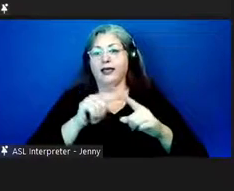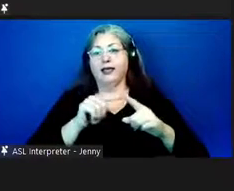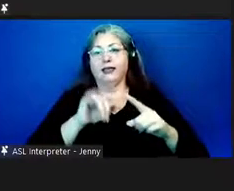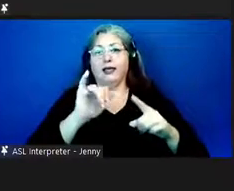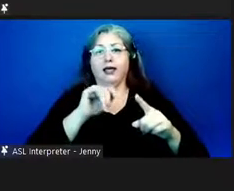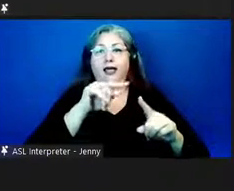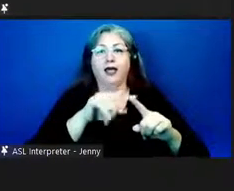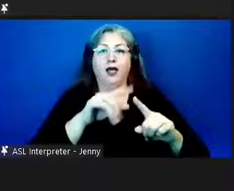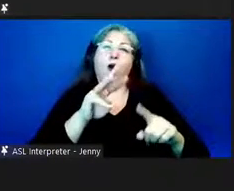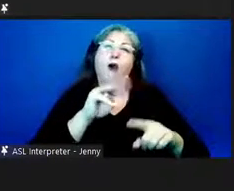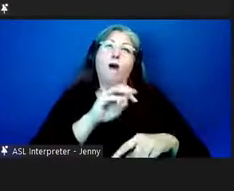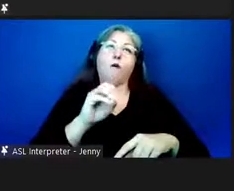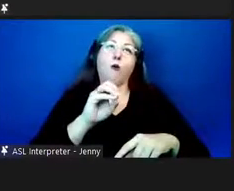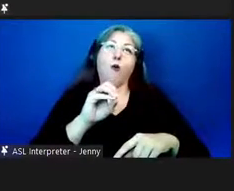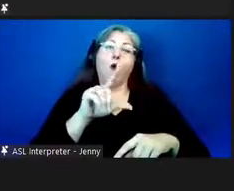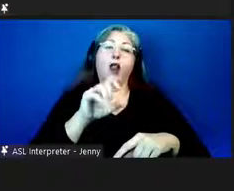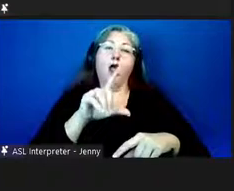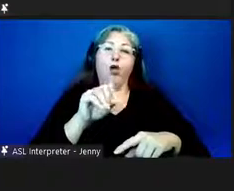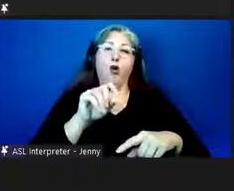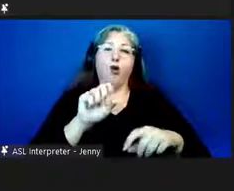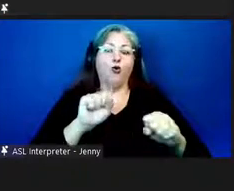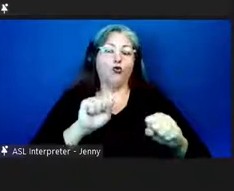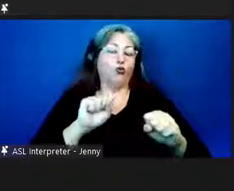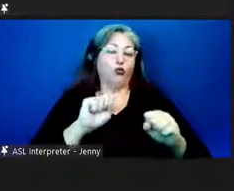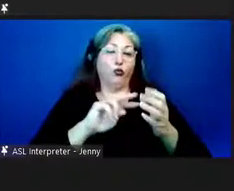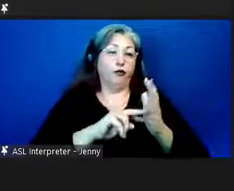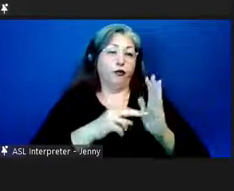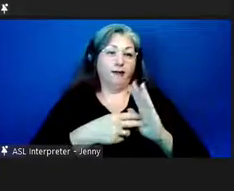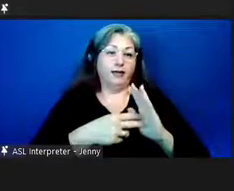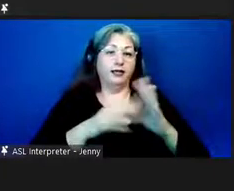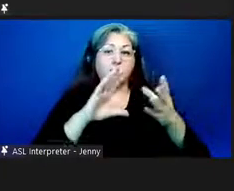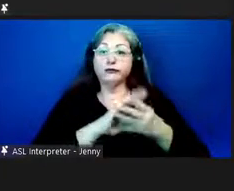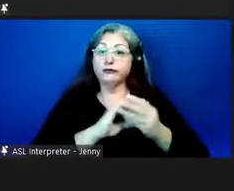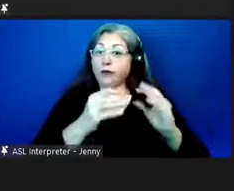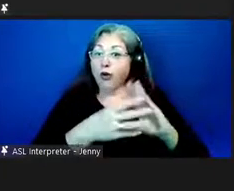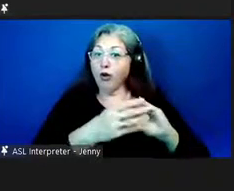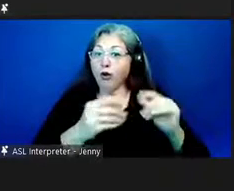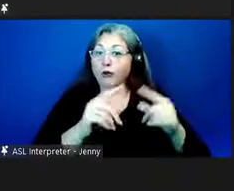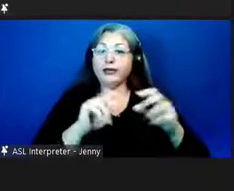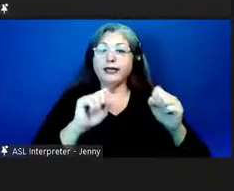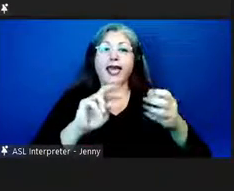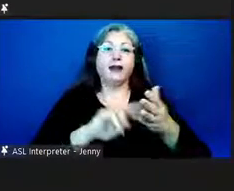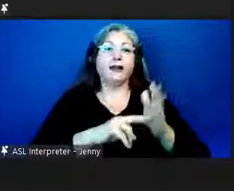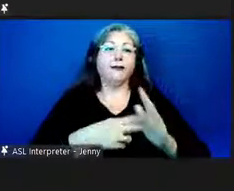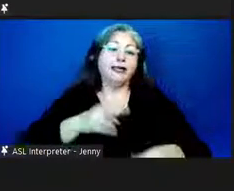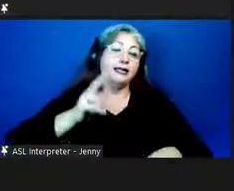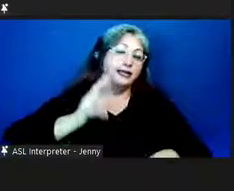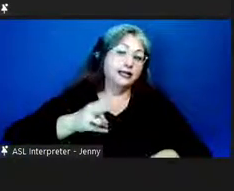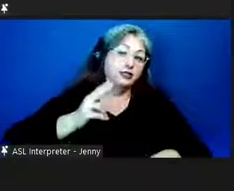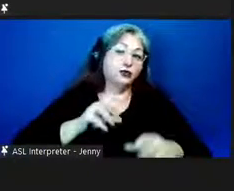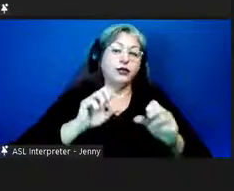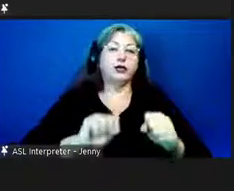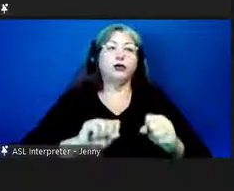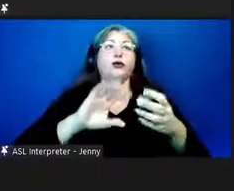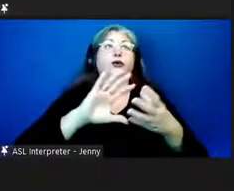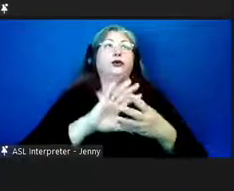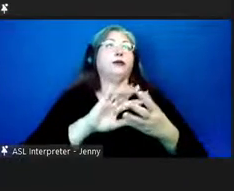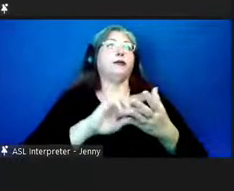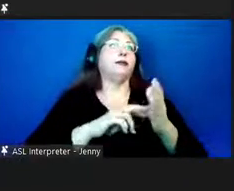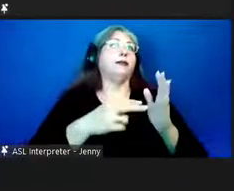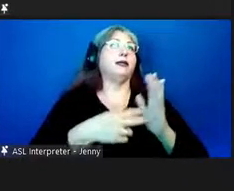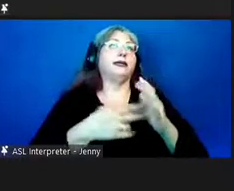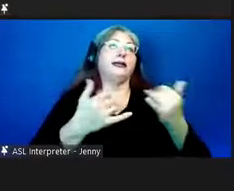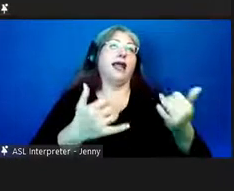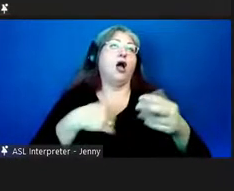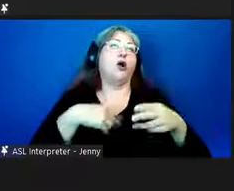uh mo'olelo can mean story can mean history can mean nowadays